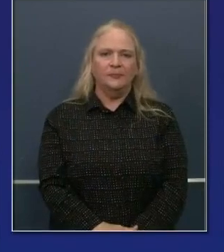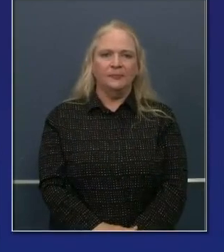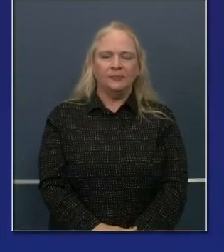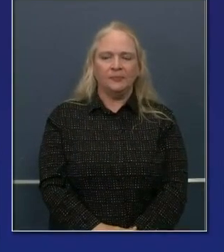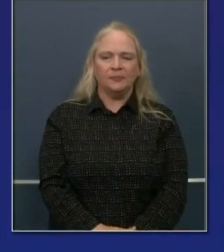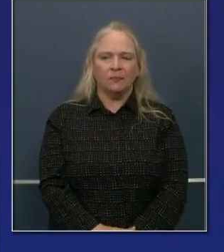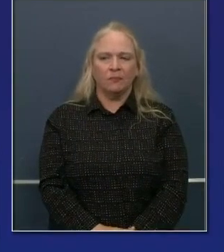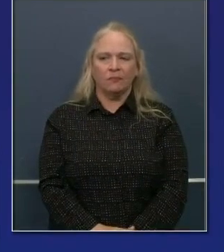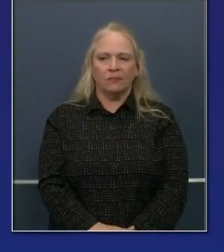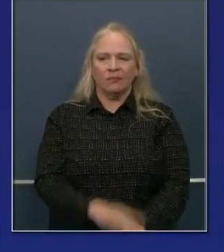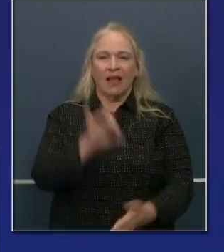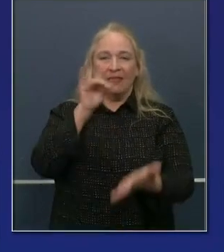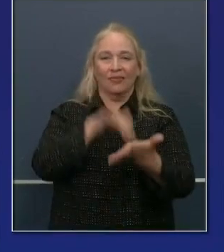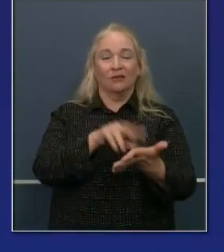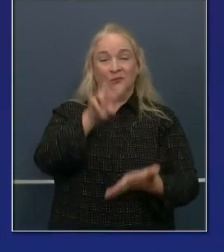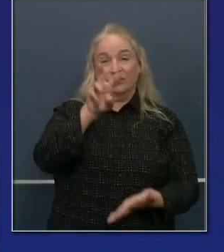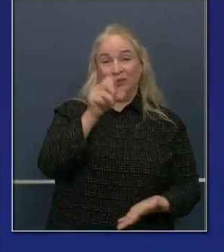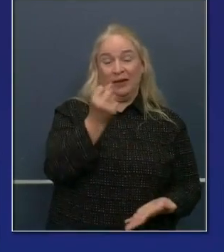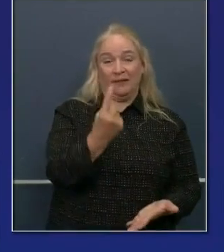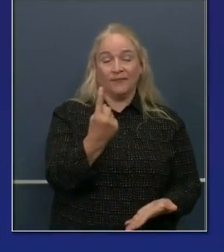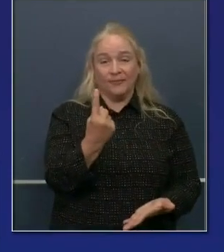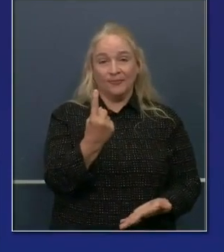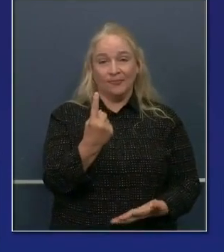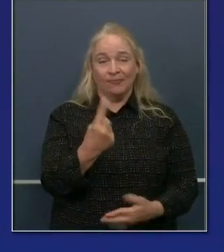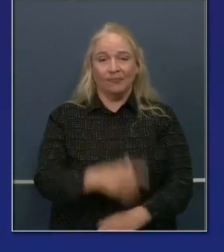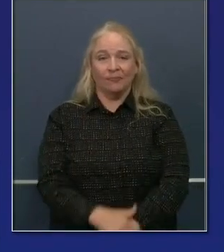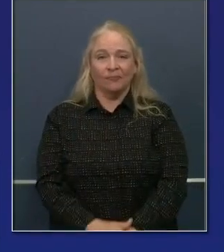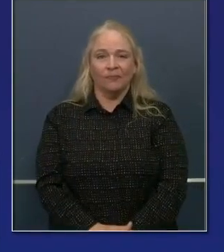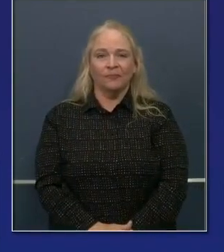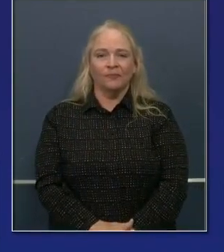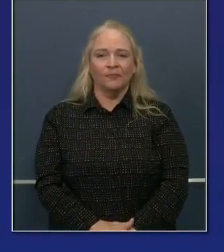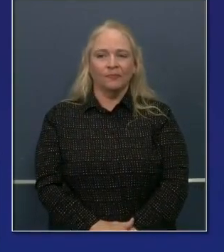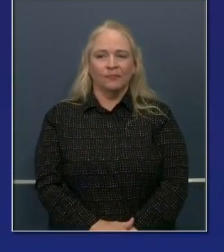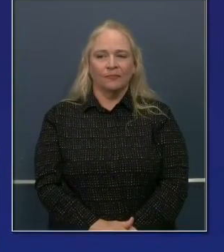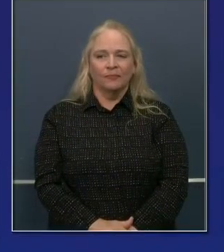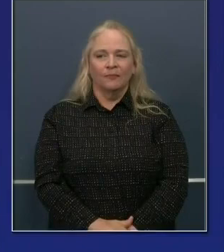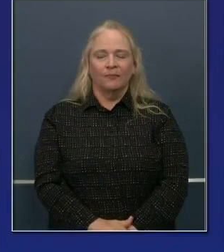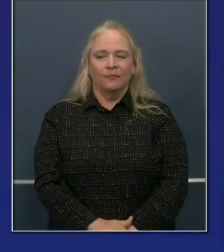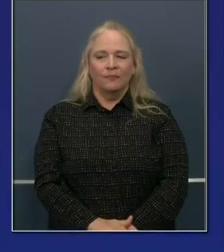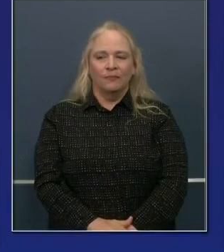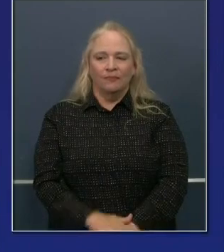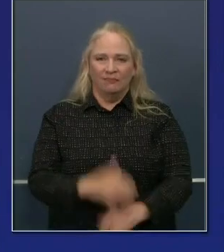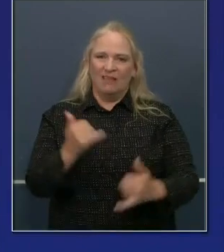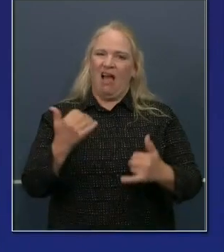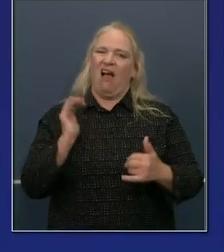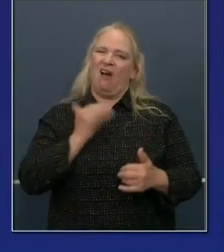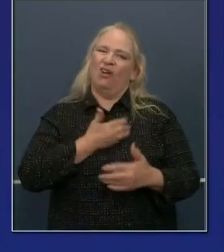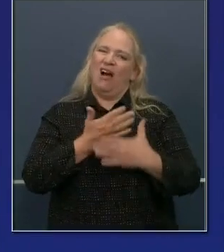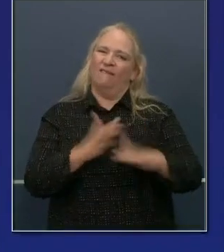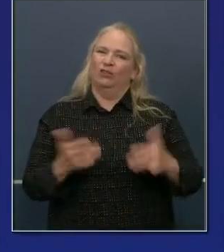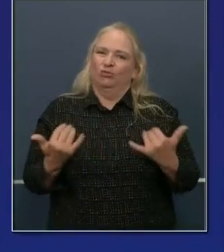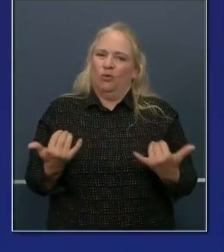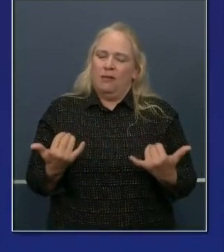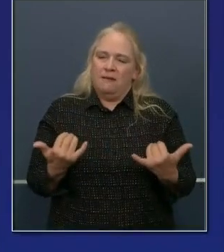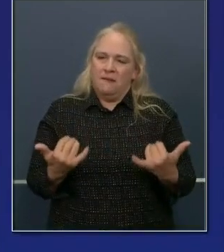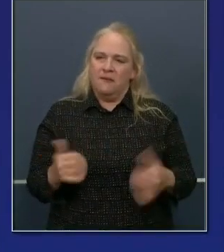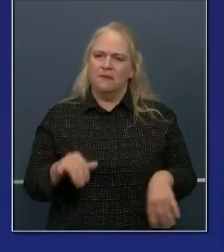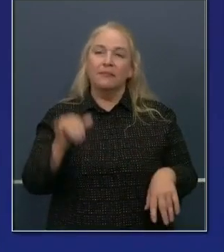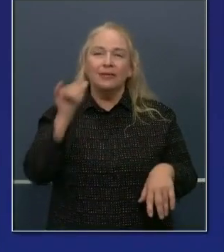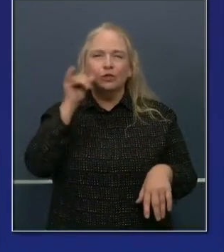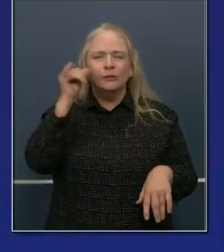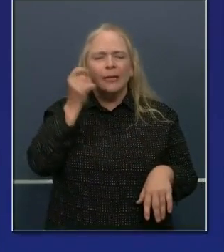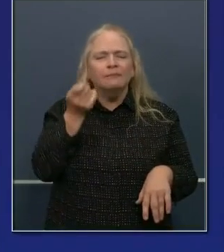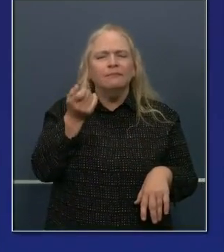,211, or actually at 8,211. So yesterday, a little above the seven-day average.